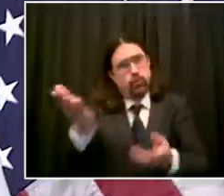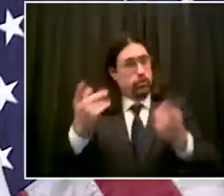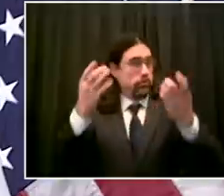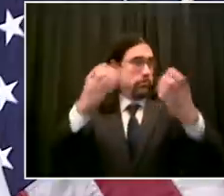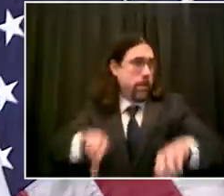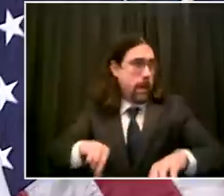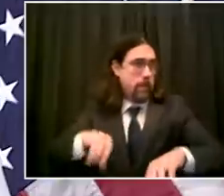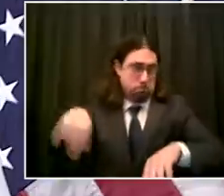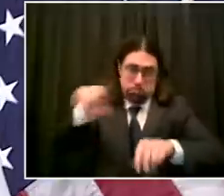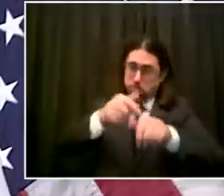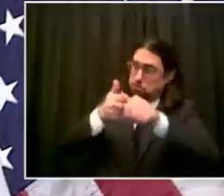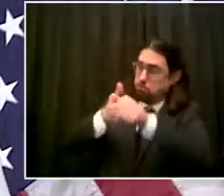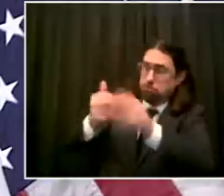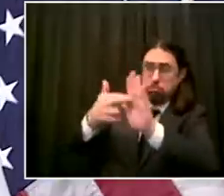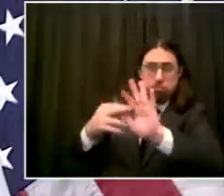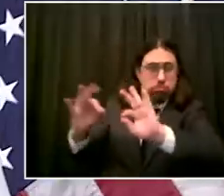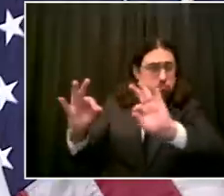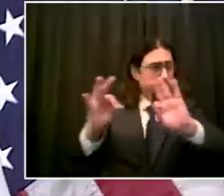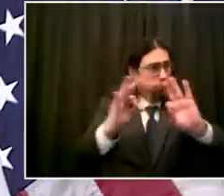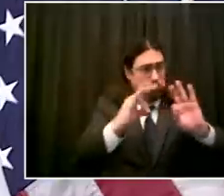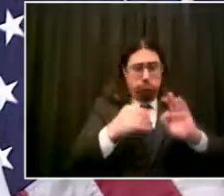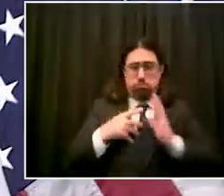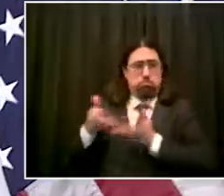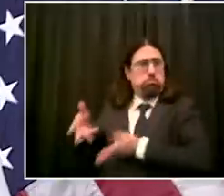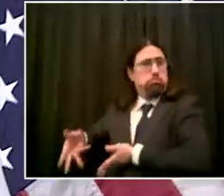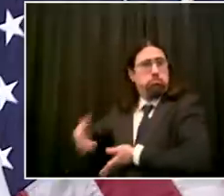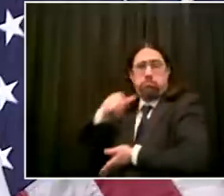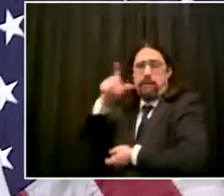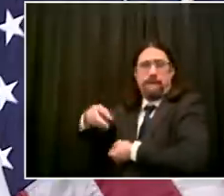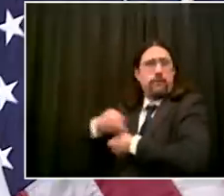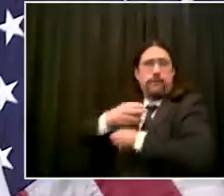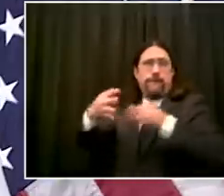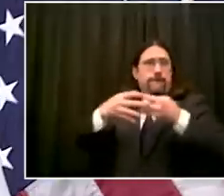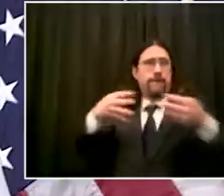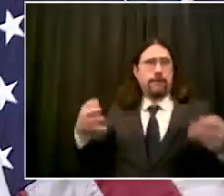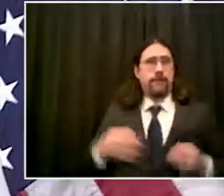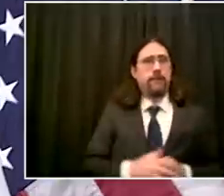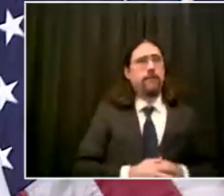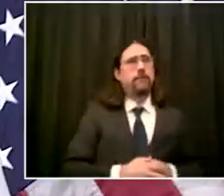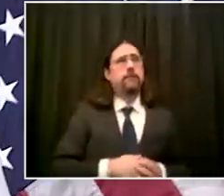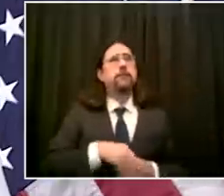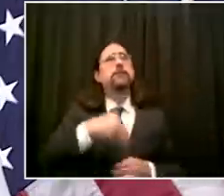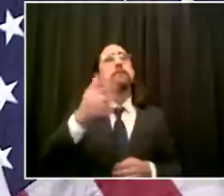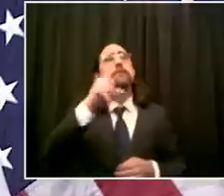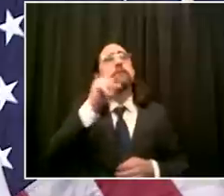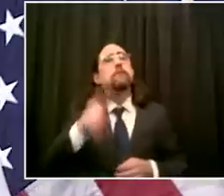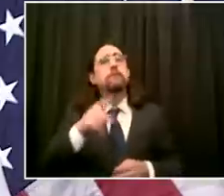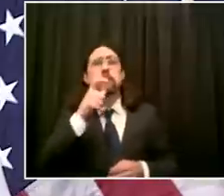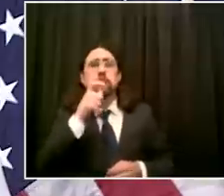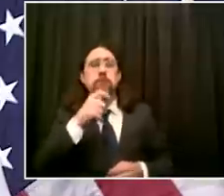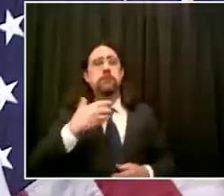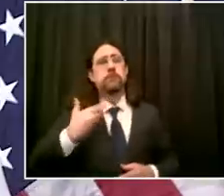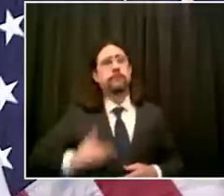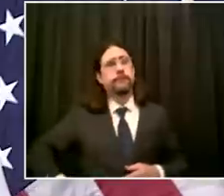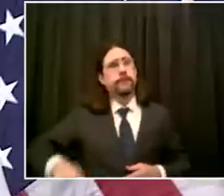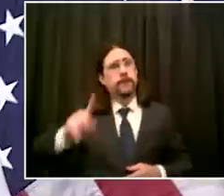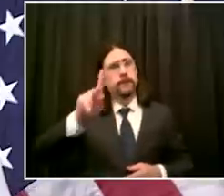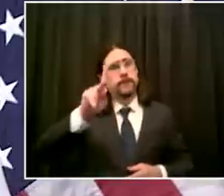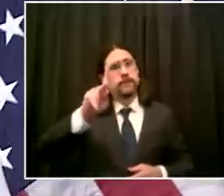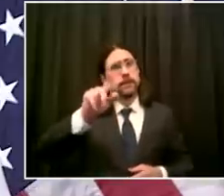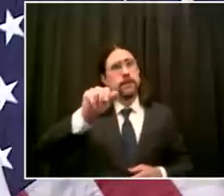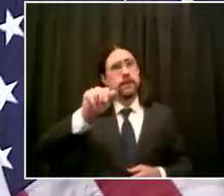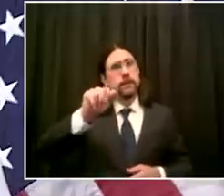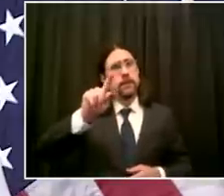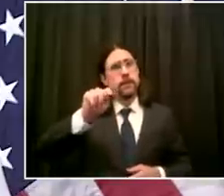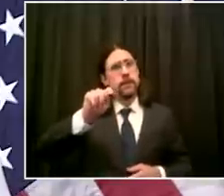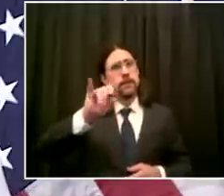good morning uh everyone um uh my question is i had asked it last week i just wanted to check in an update i i seen a lot of people asking